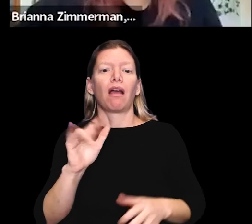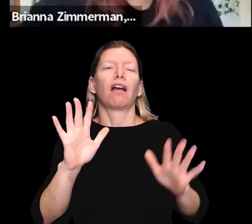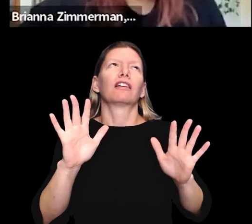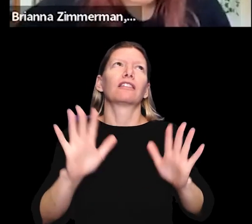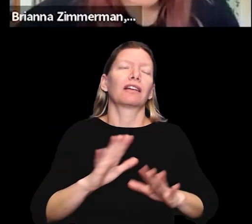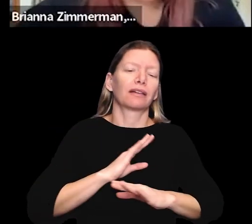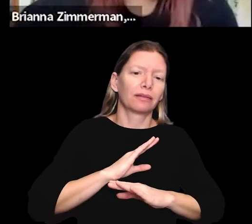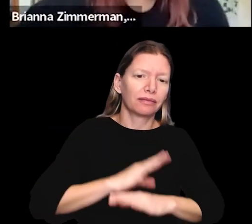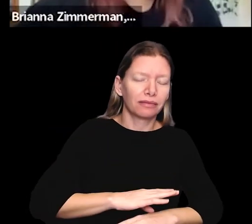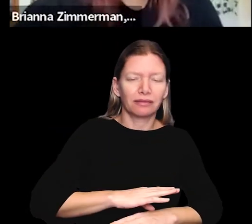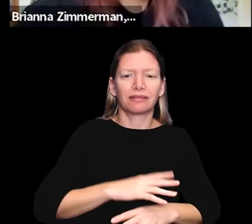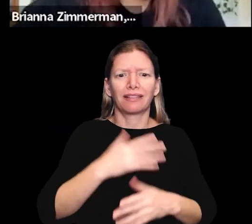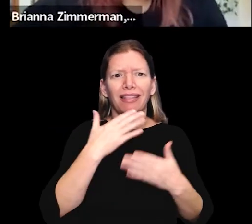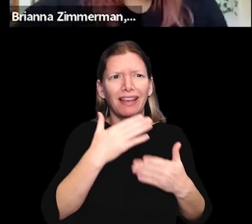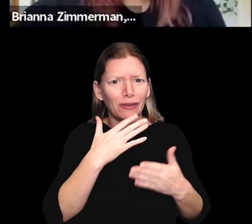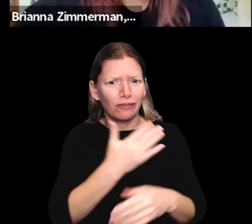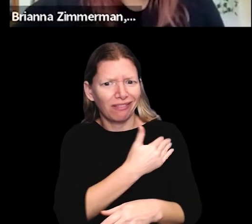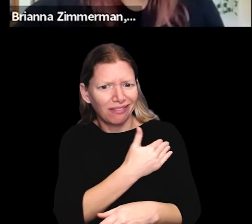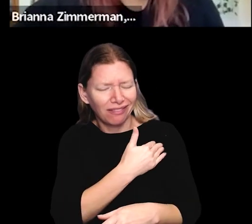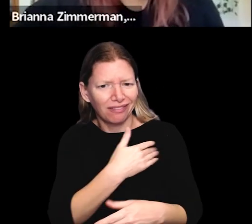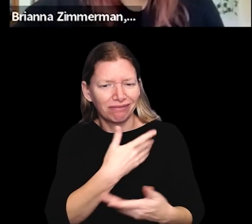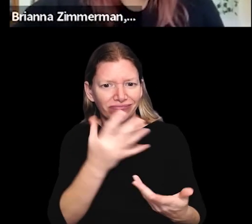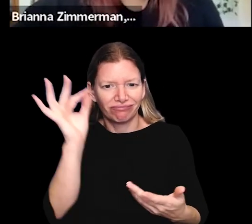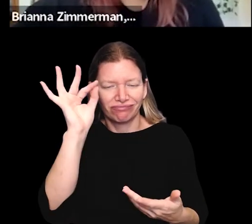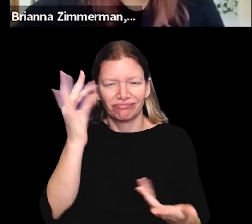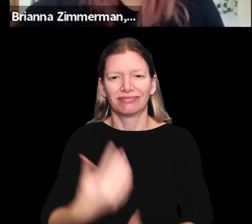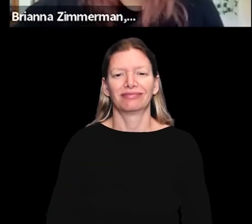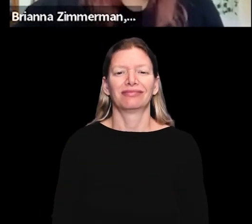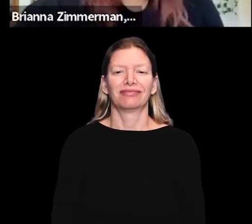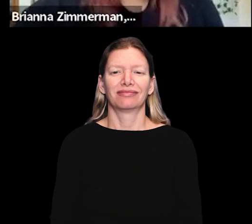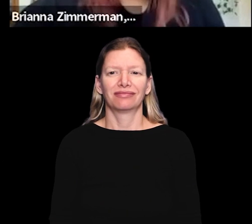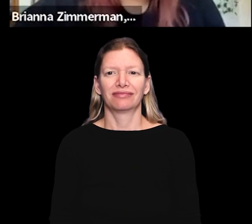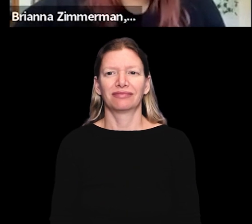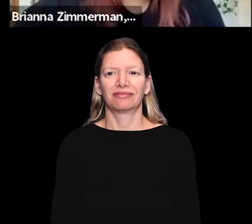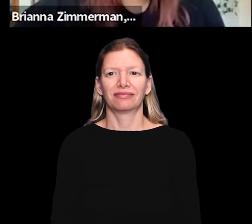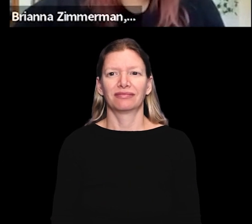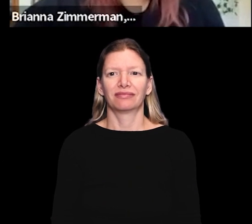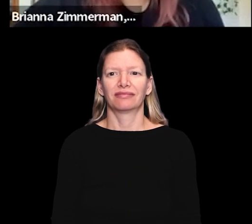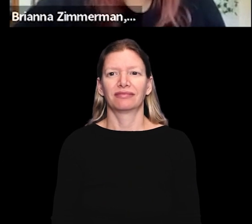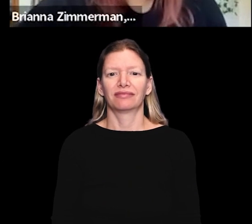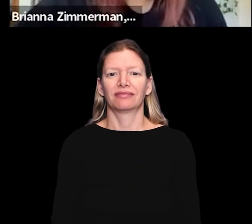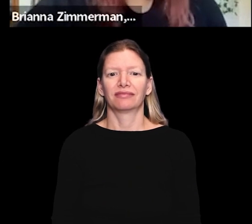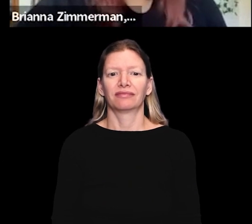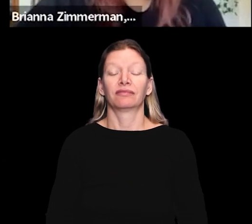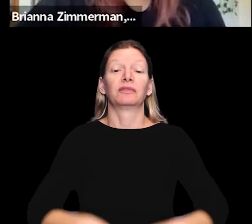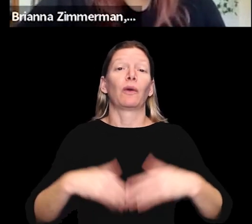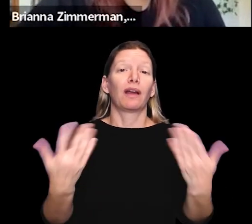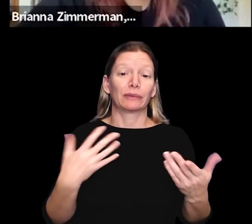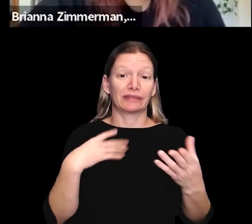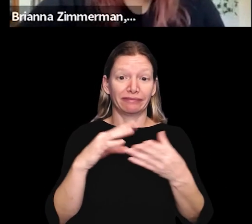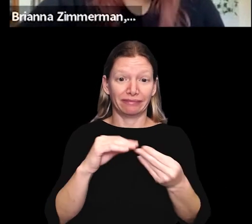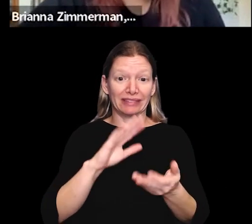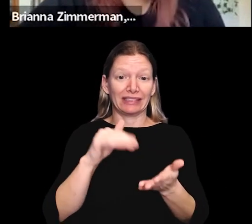Great. Awesome. Sorry about that. So thank you for bringing that to my attention. So,